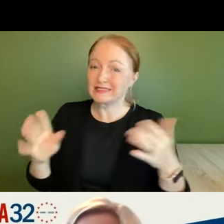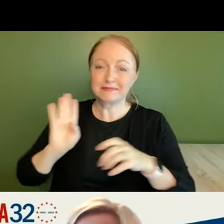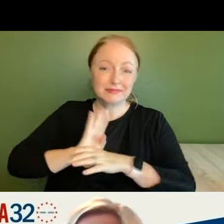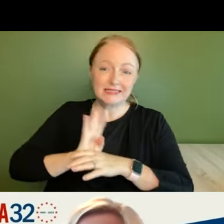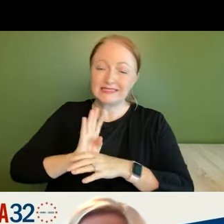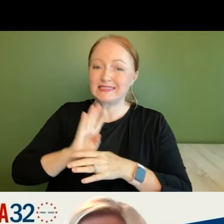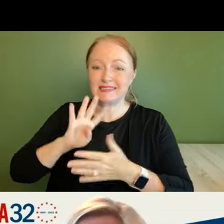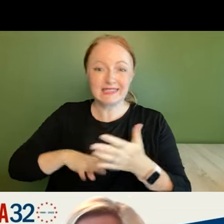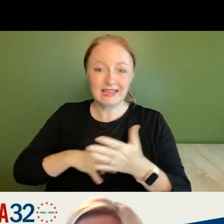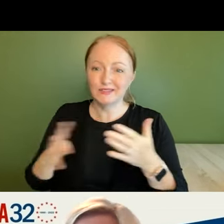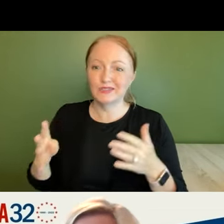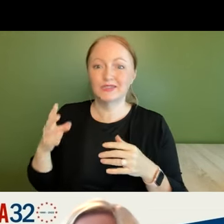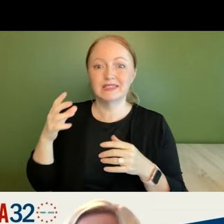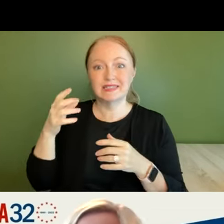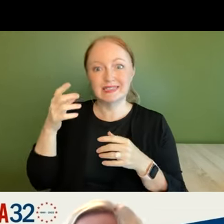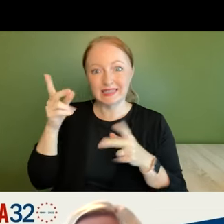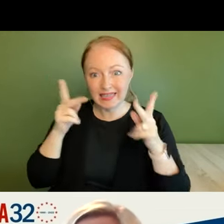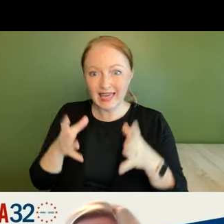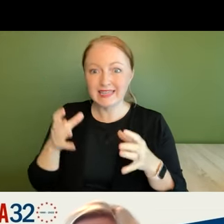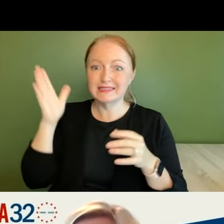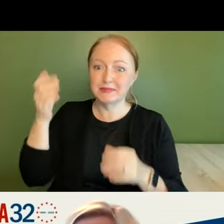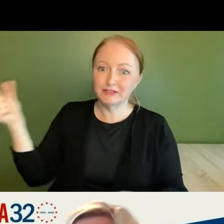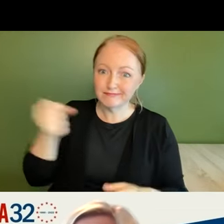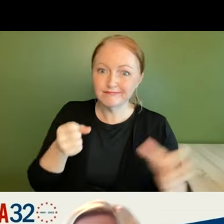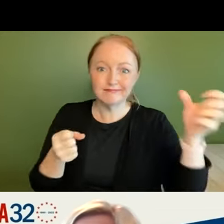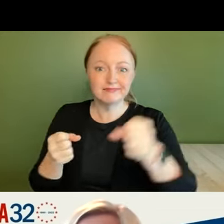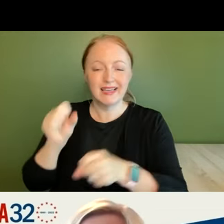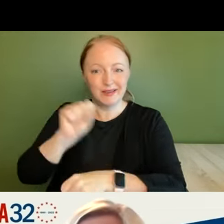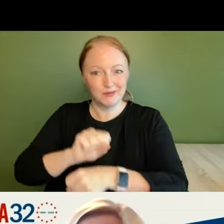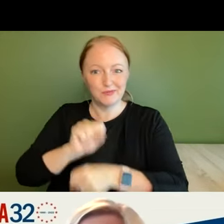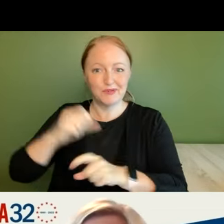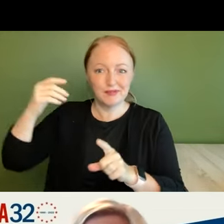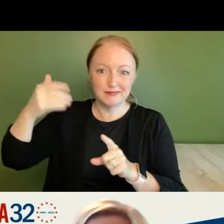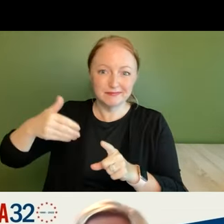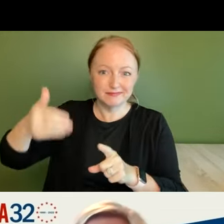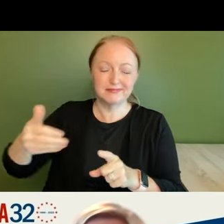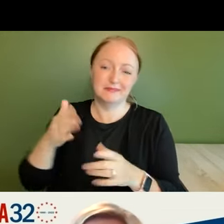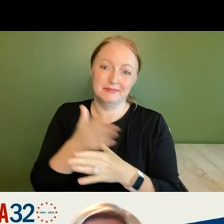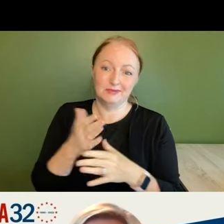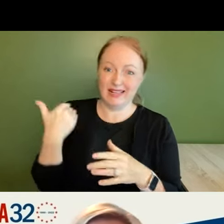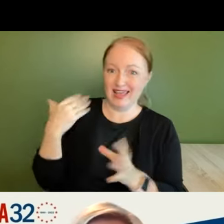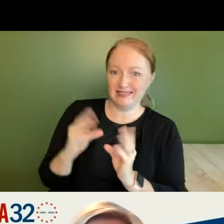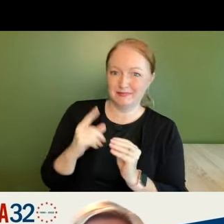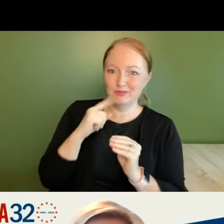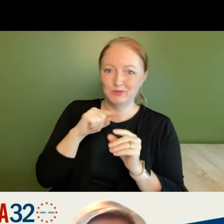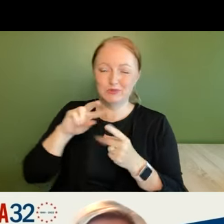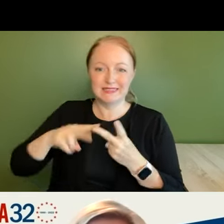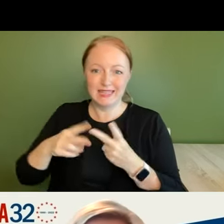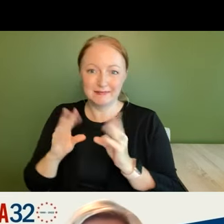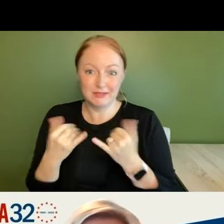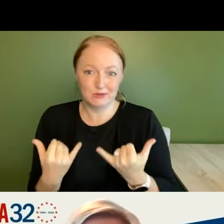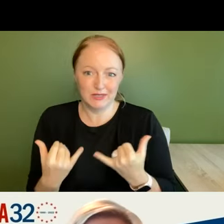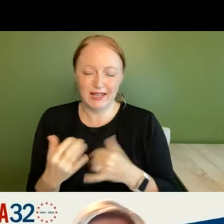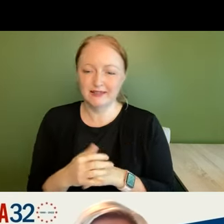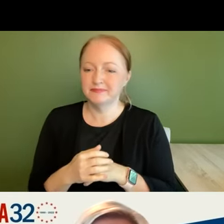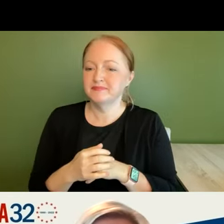uh guest speakers and work that's happened in between just the first and second meetings and going back to the